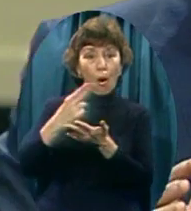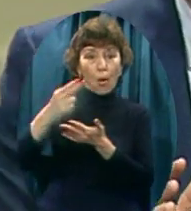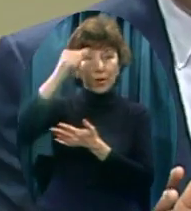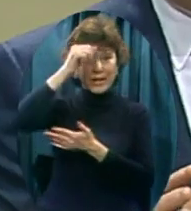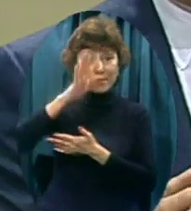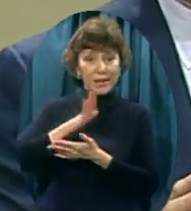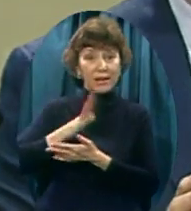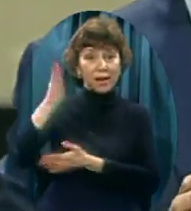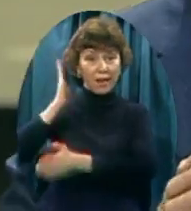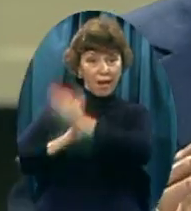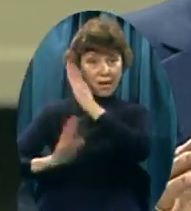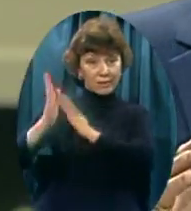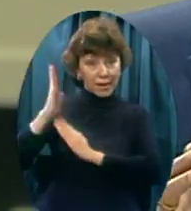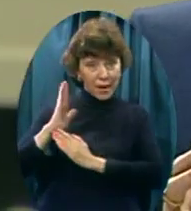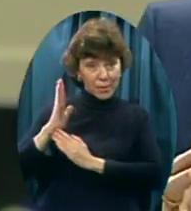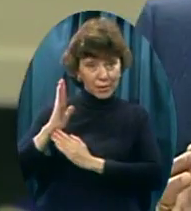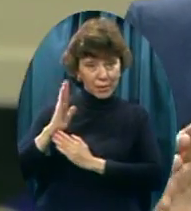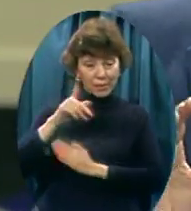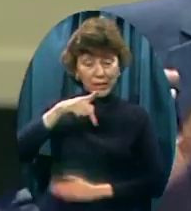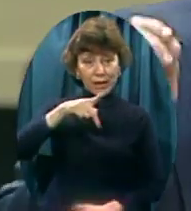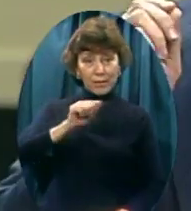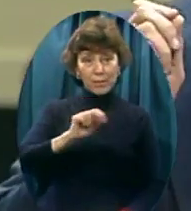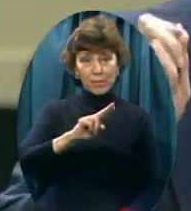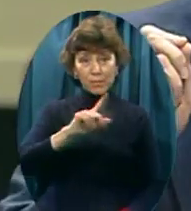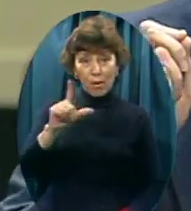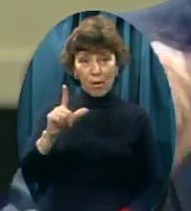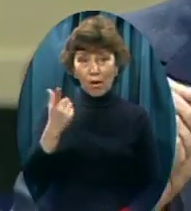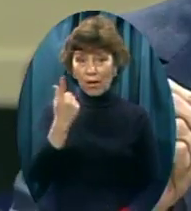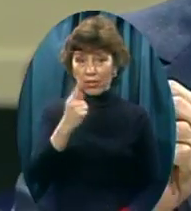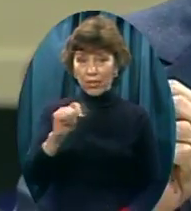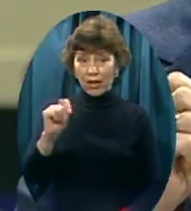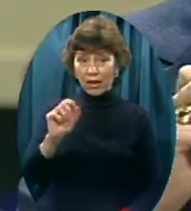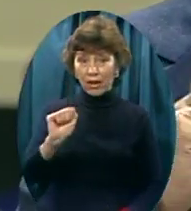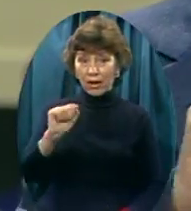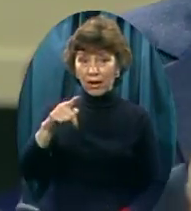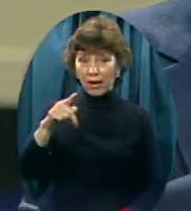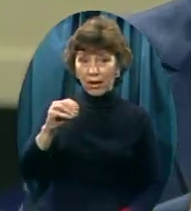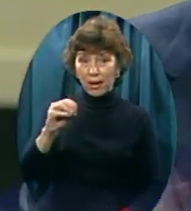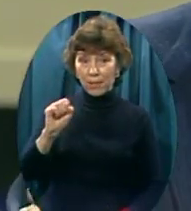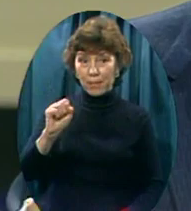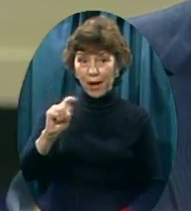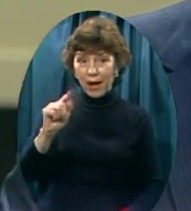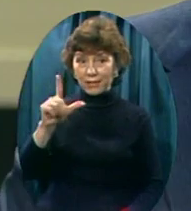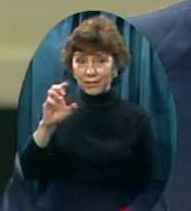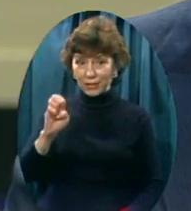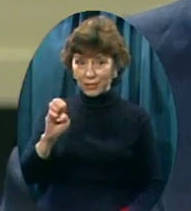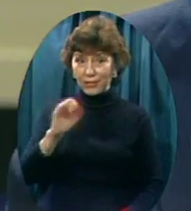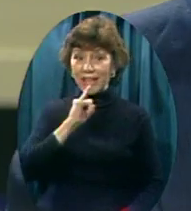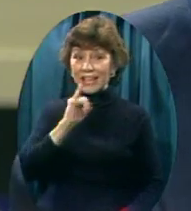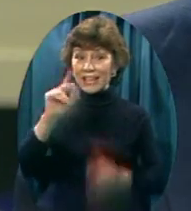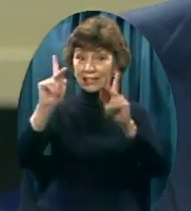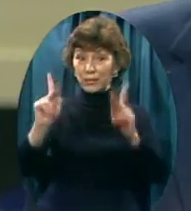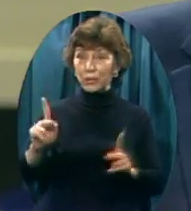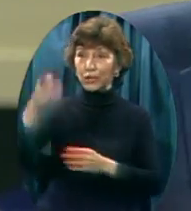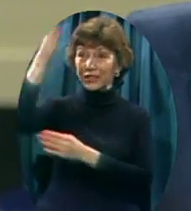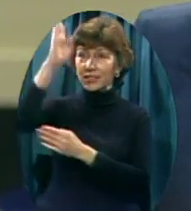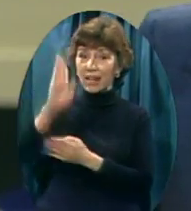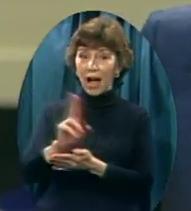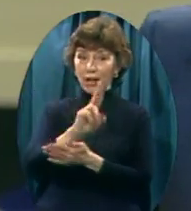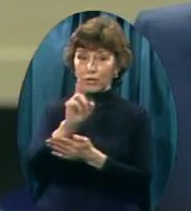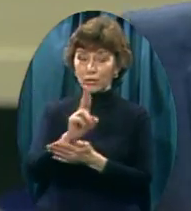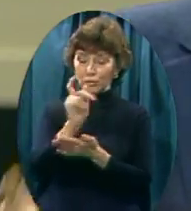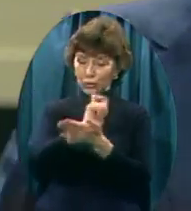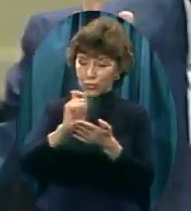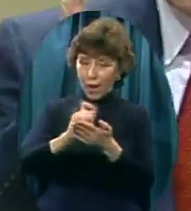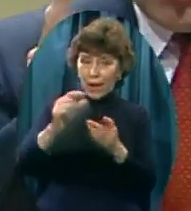Paul the apostle Is the human instrument Who wrote down The words In the love chapter